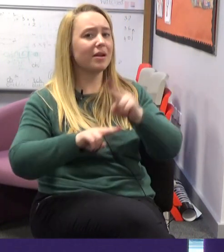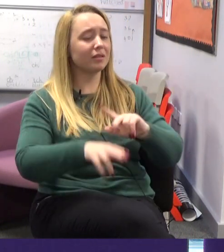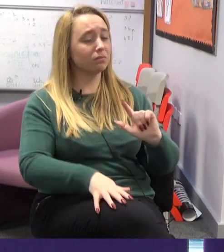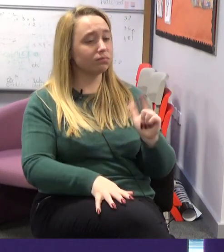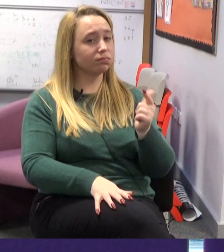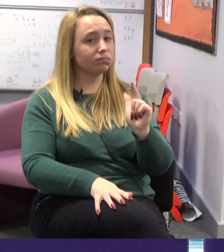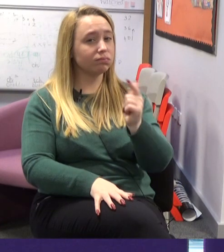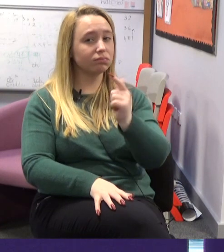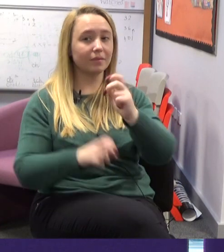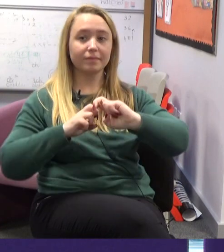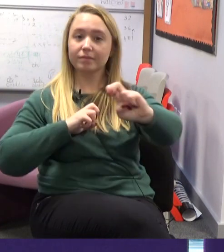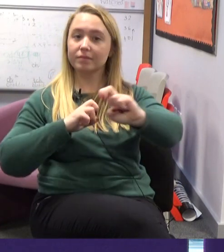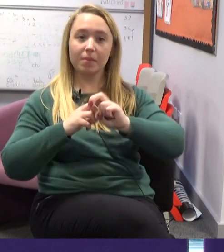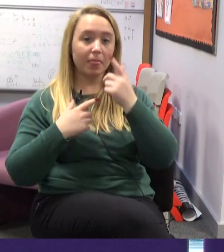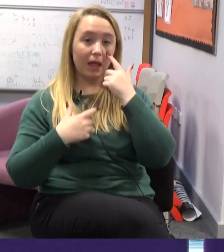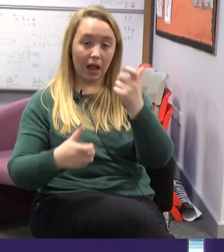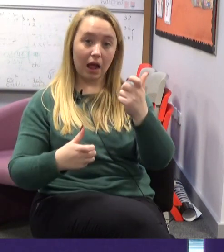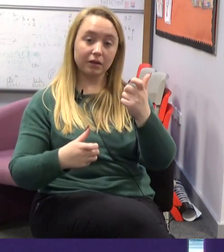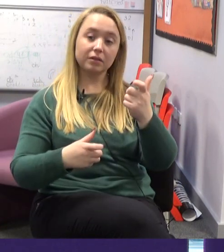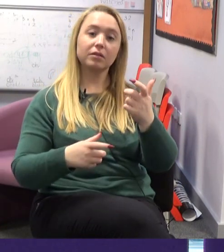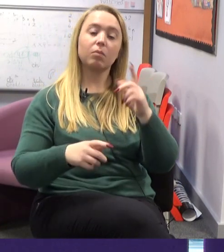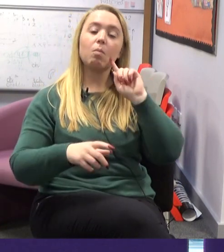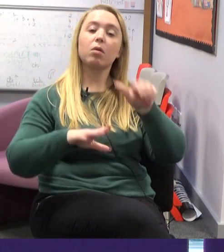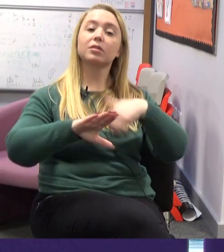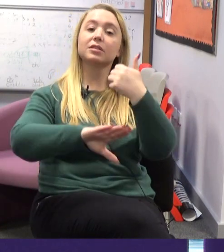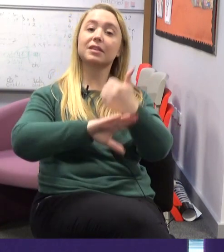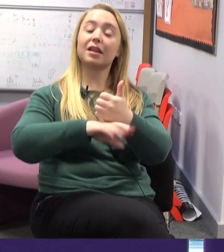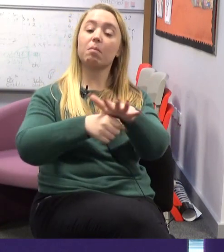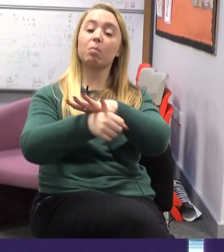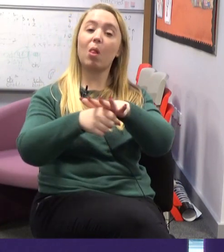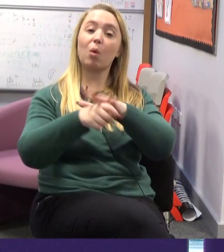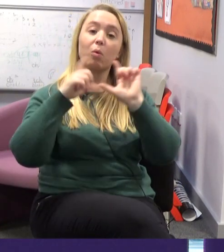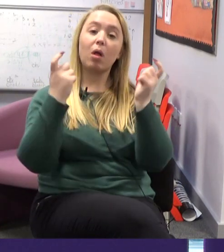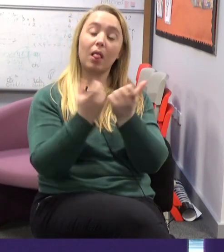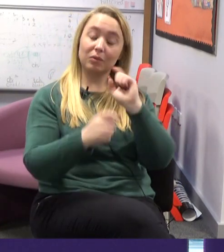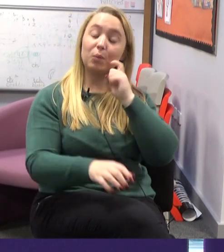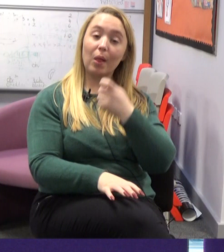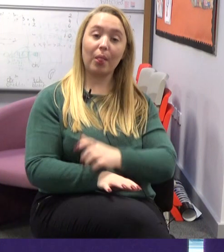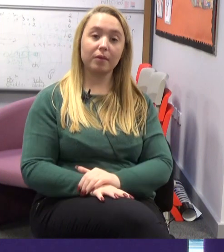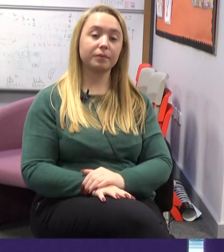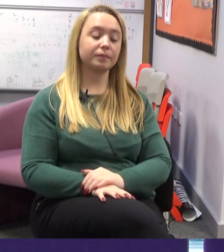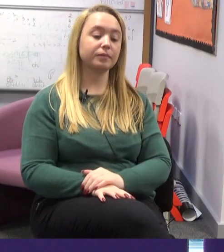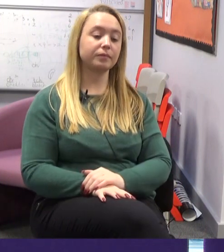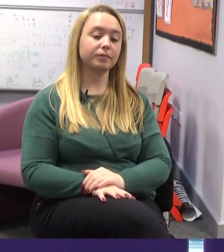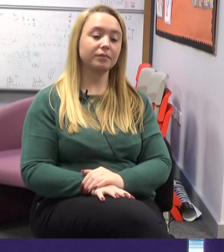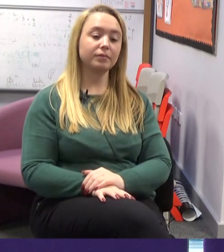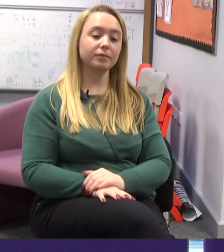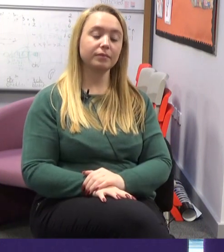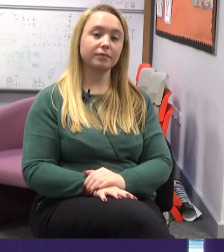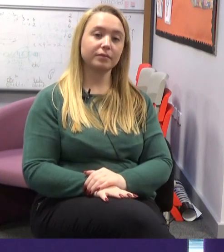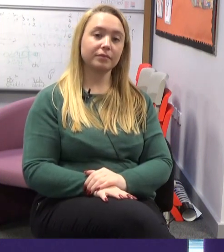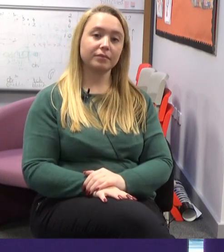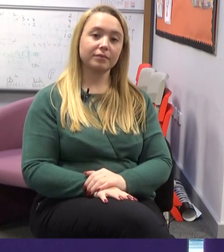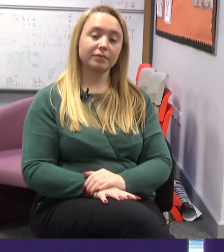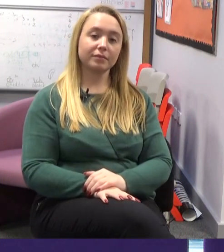centre or for some parents who live further afield and can't travel that far. We will set up classes locally in their